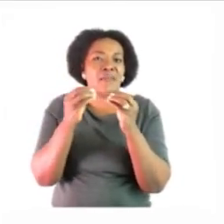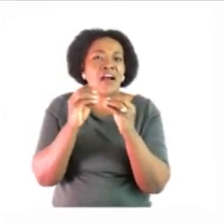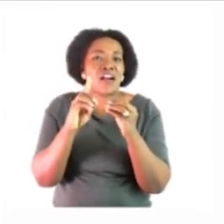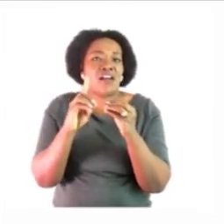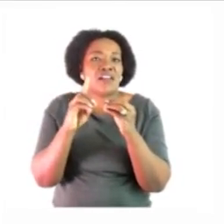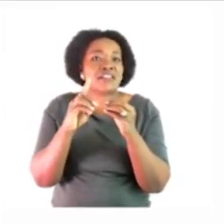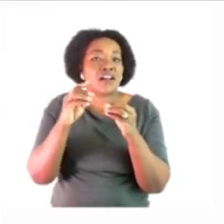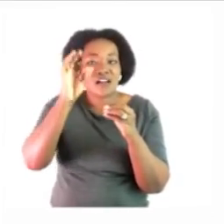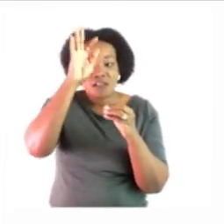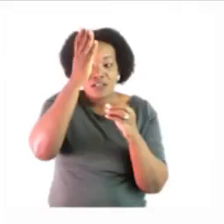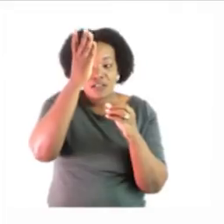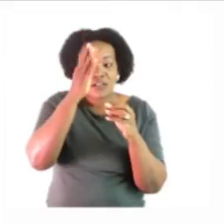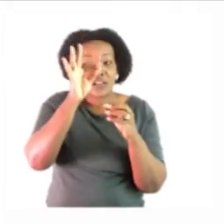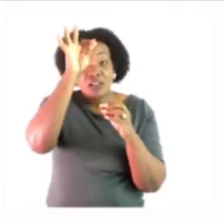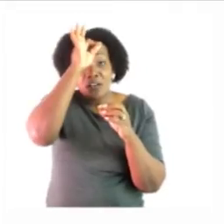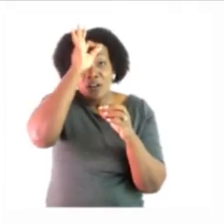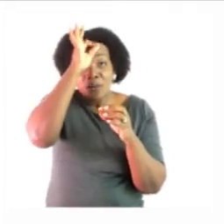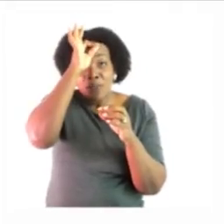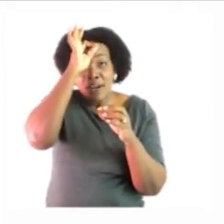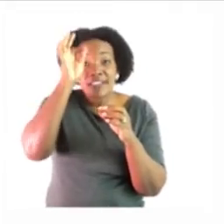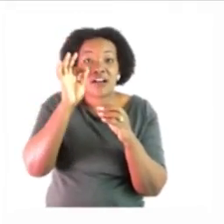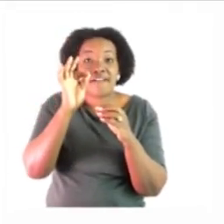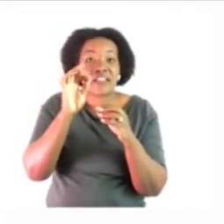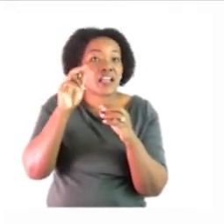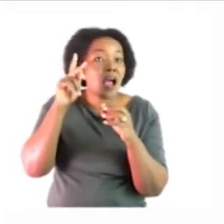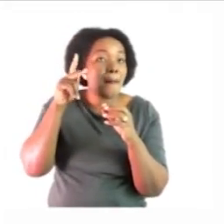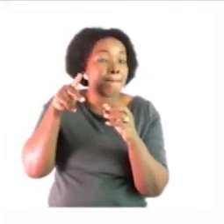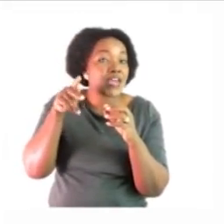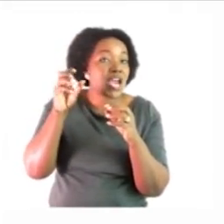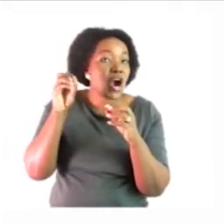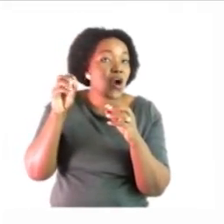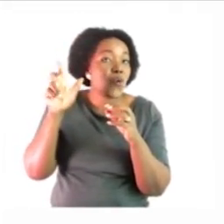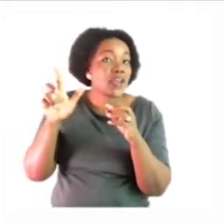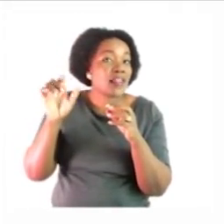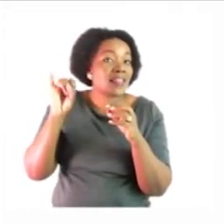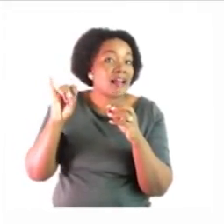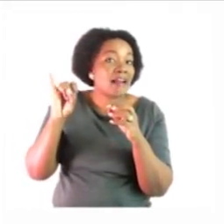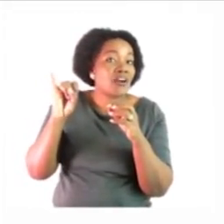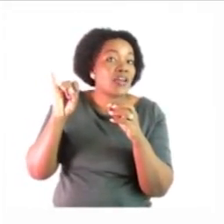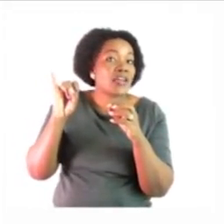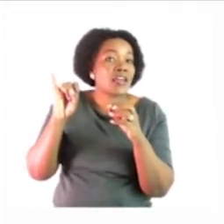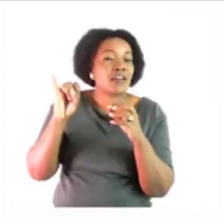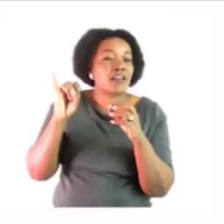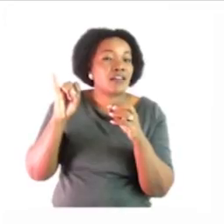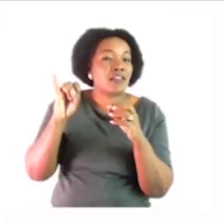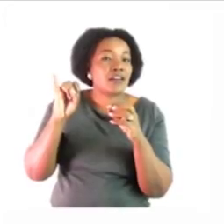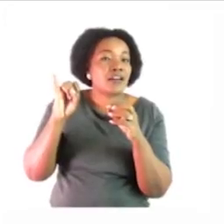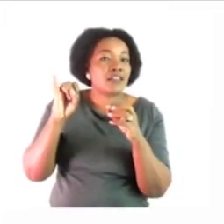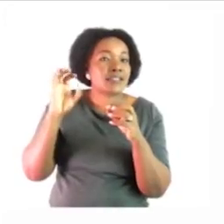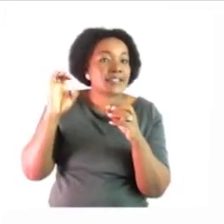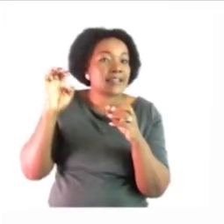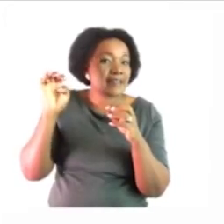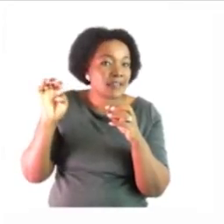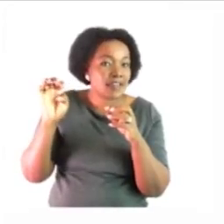police officer police officer p-o-l-i